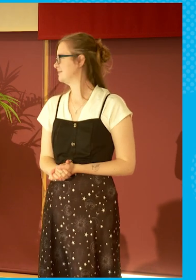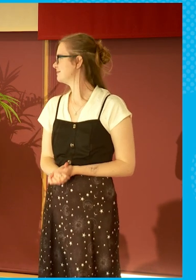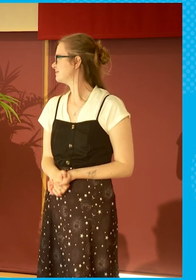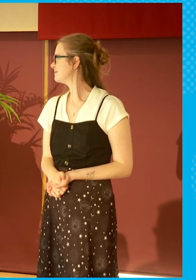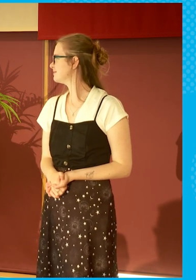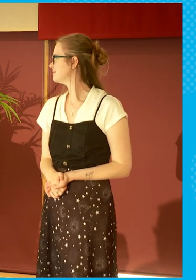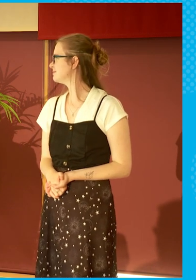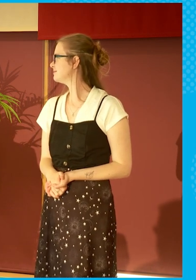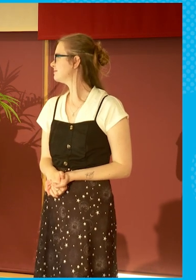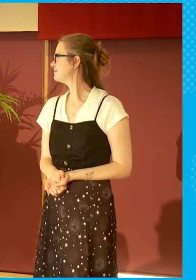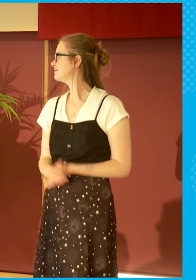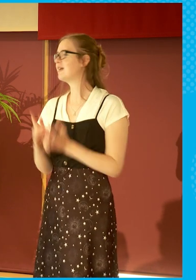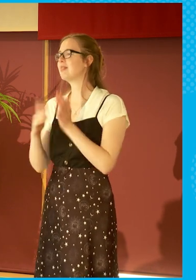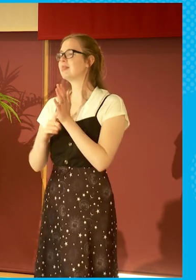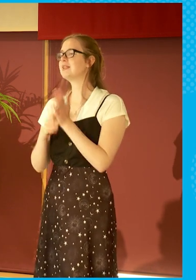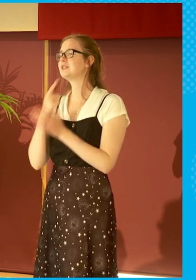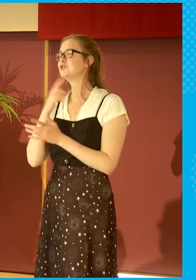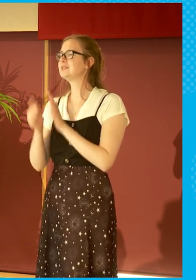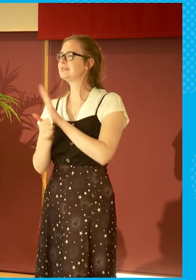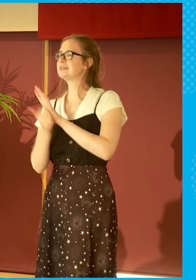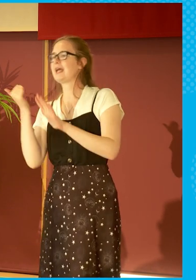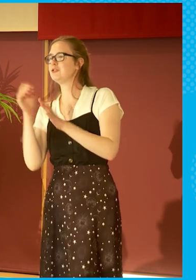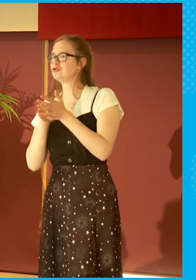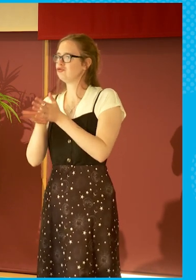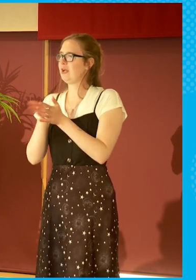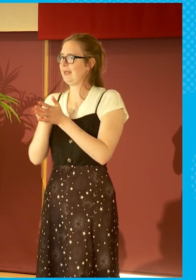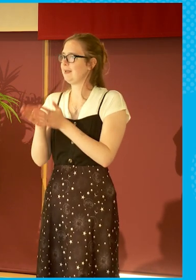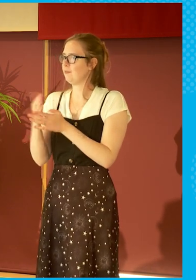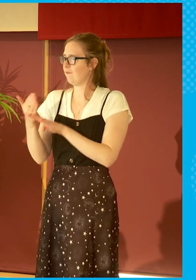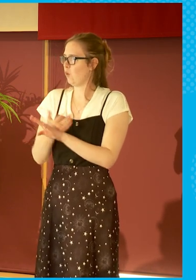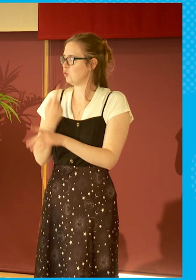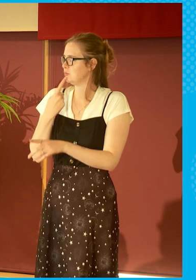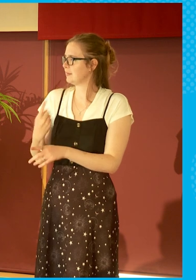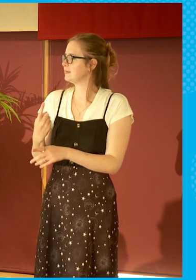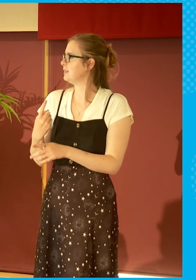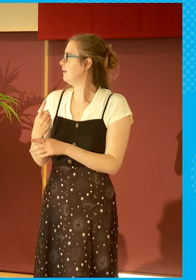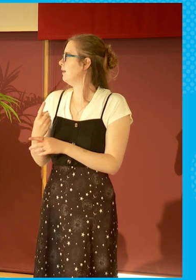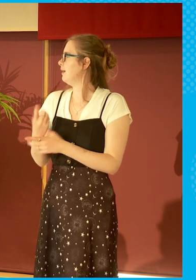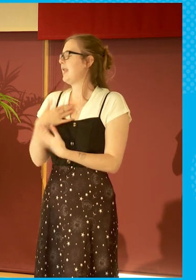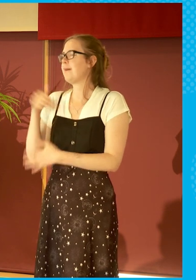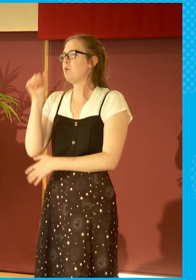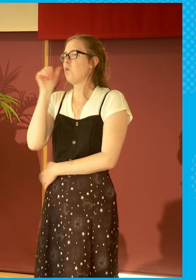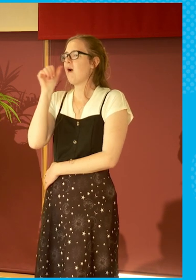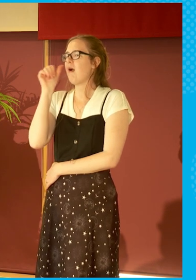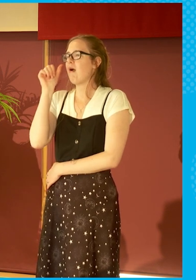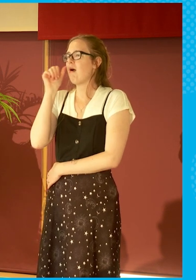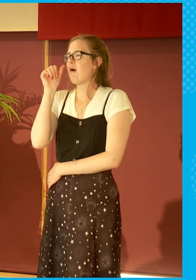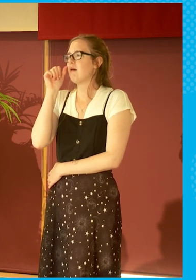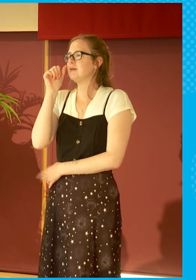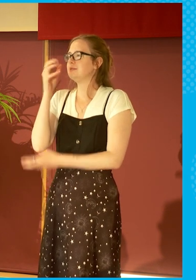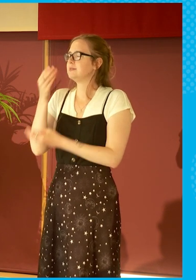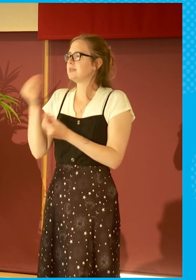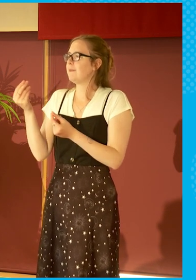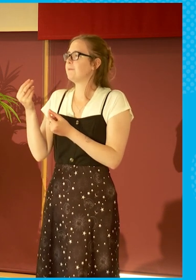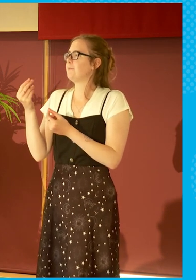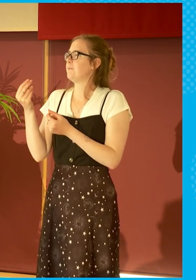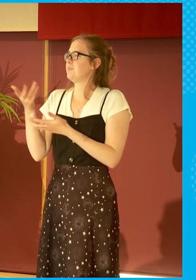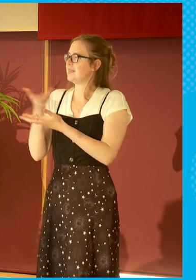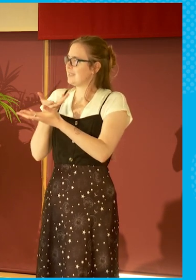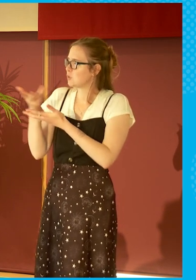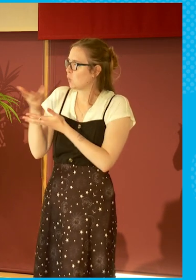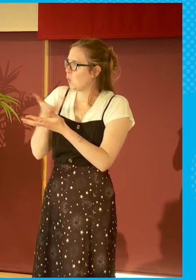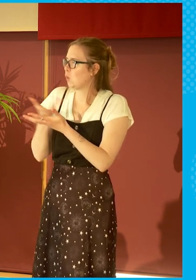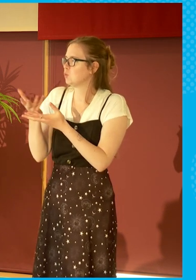Linda, if did mention skills and training earlier on, you know, I'm aware of some of the discourse around certain